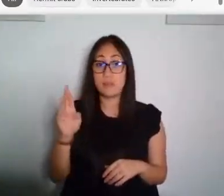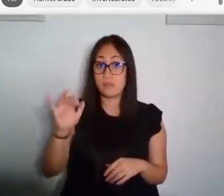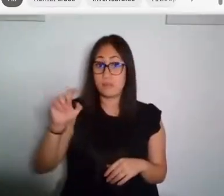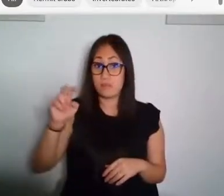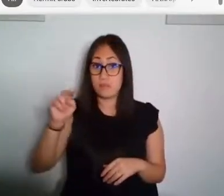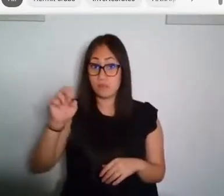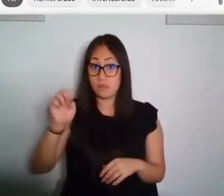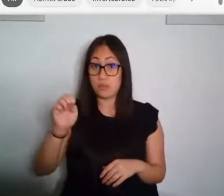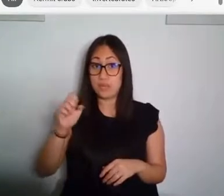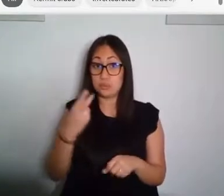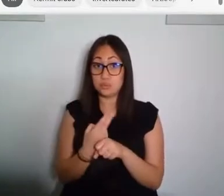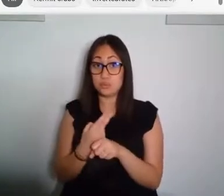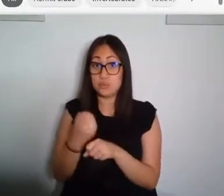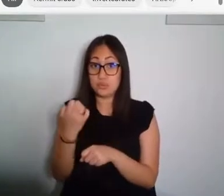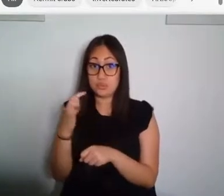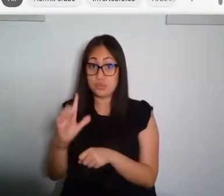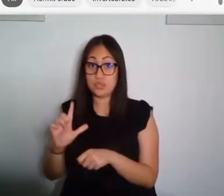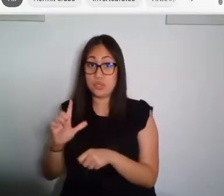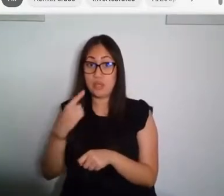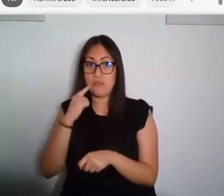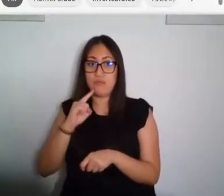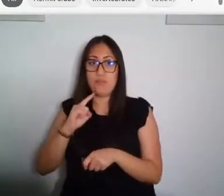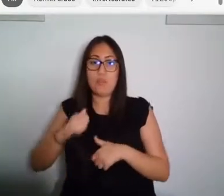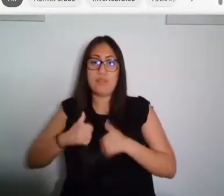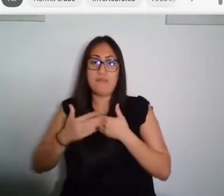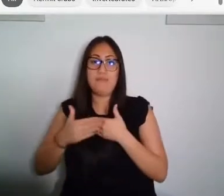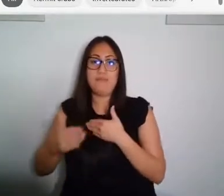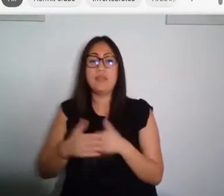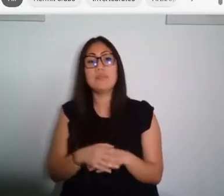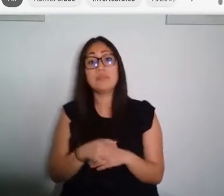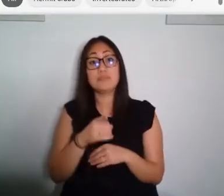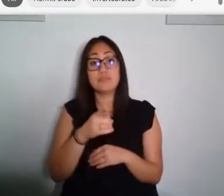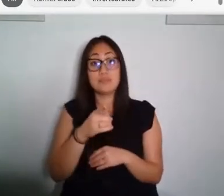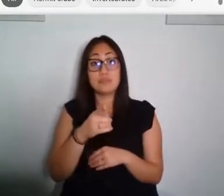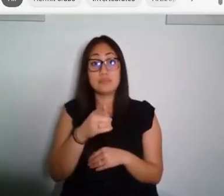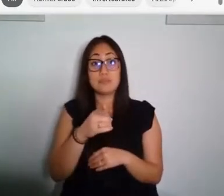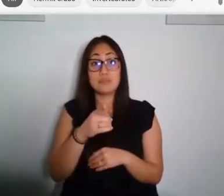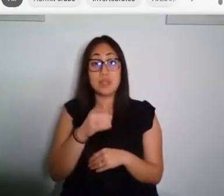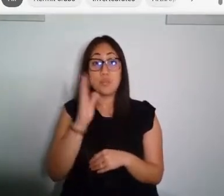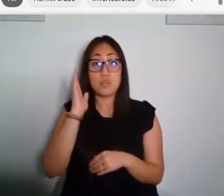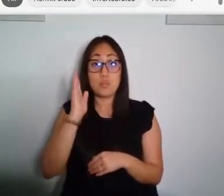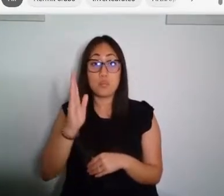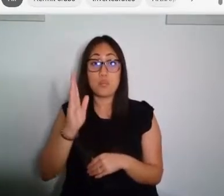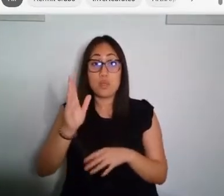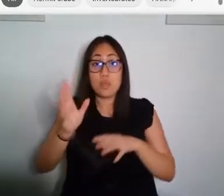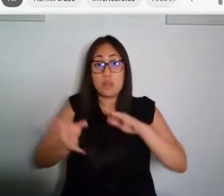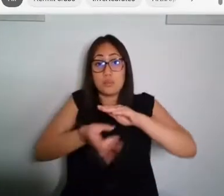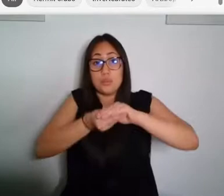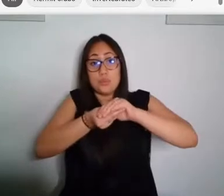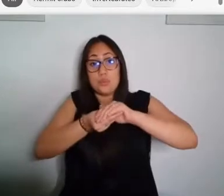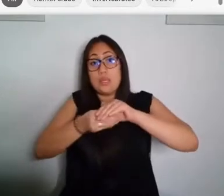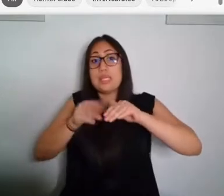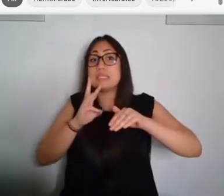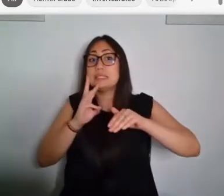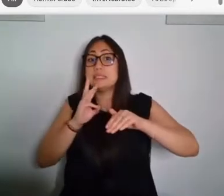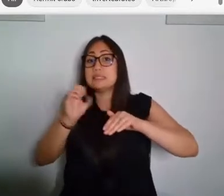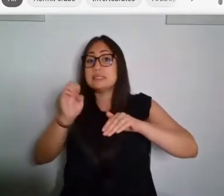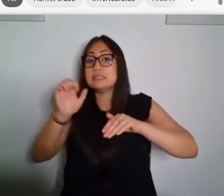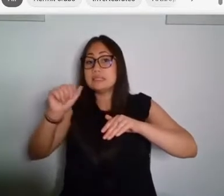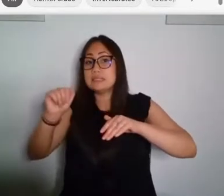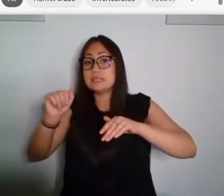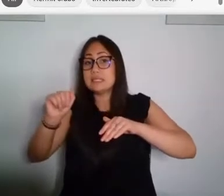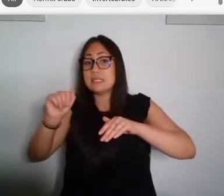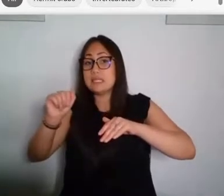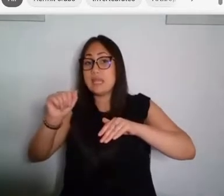species of marine hermit crab will purposefully collect a sea anemone and attach the cindarian to its shell. It's a mutual relationship because the